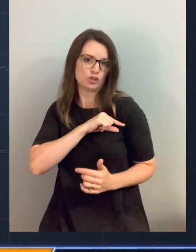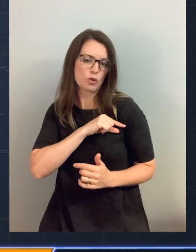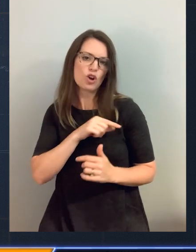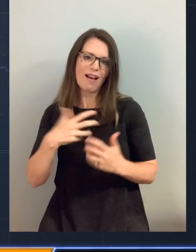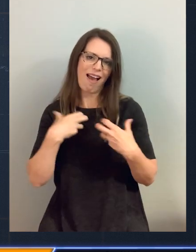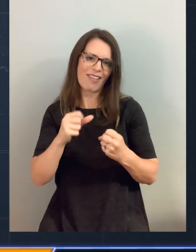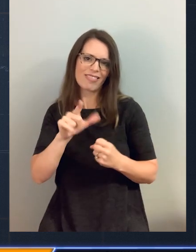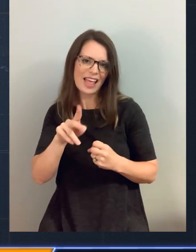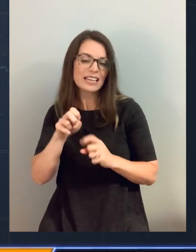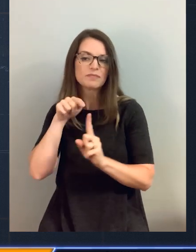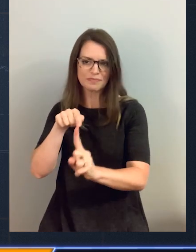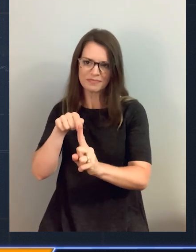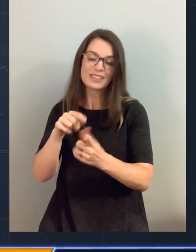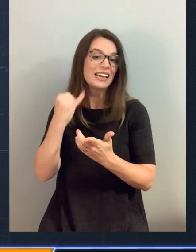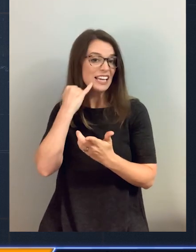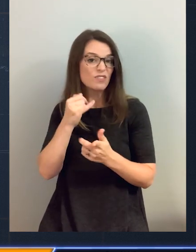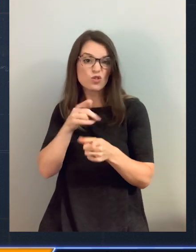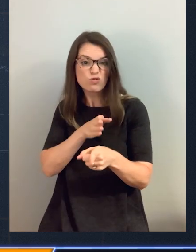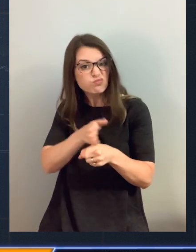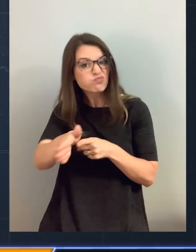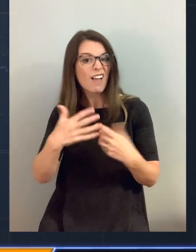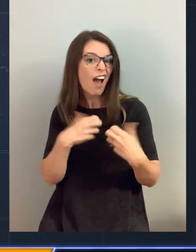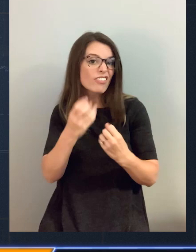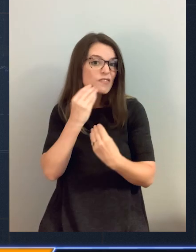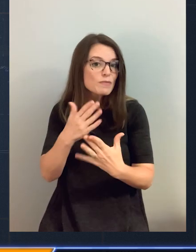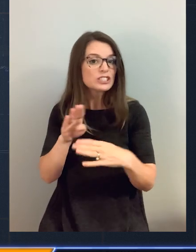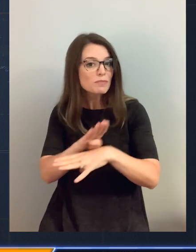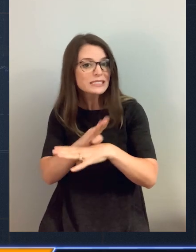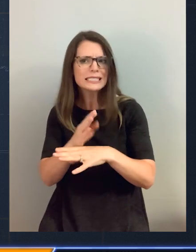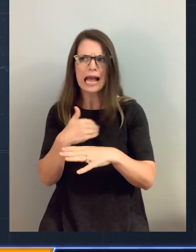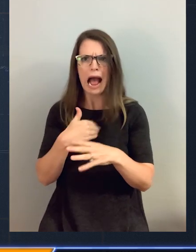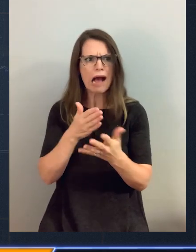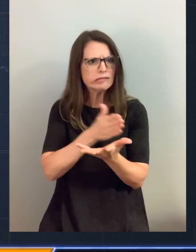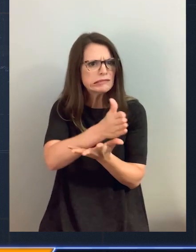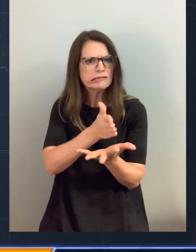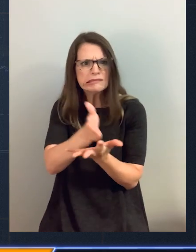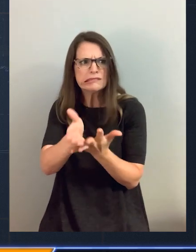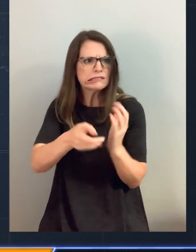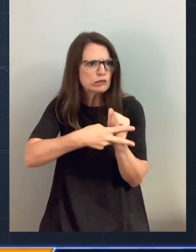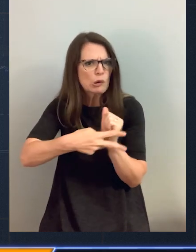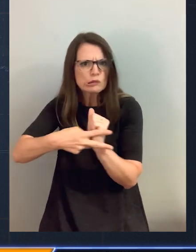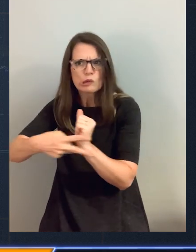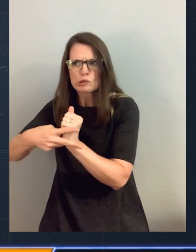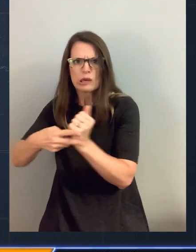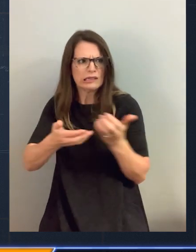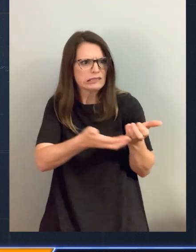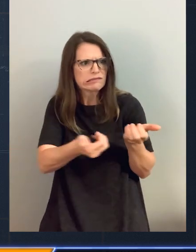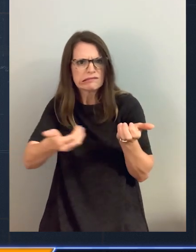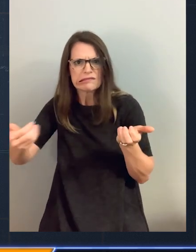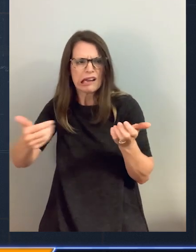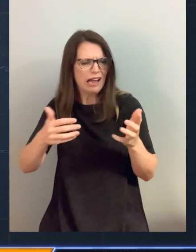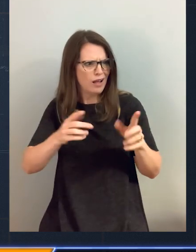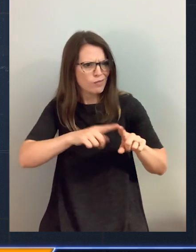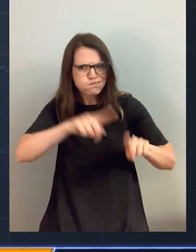health information. If you're in the health information business, you've got a bunch of information stored in different silos, and it's kind of all